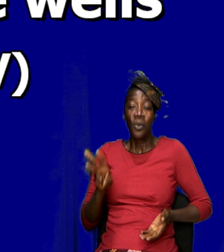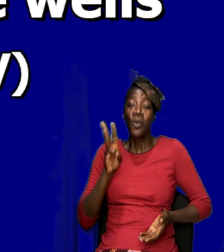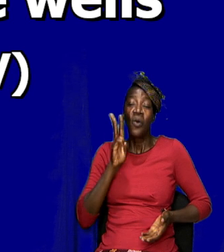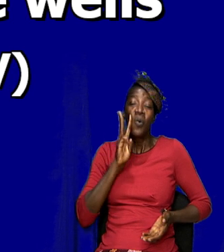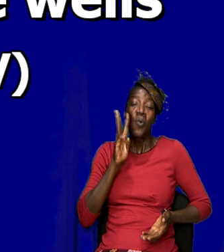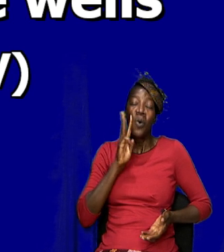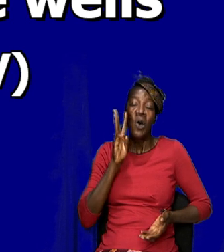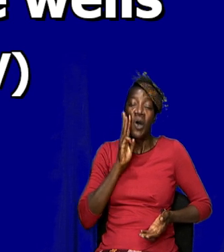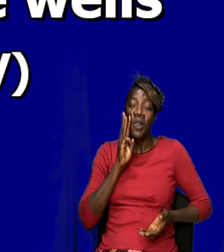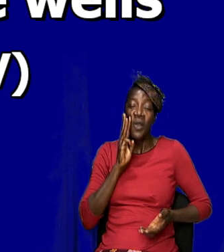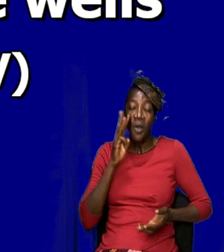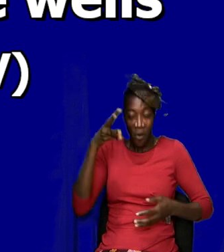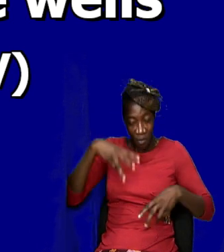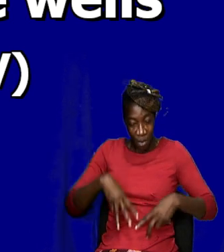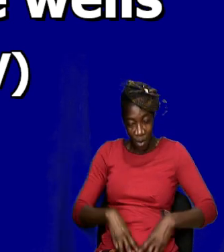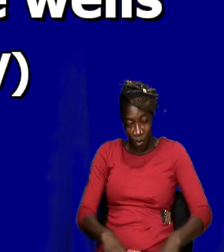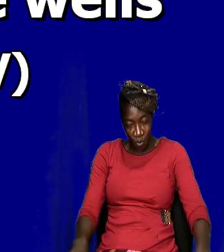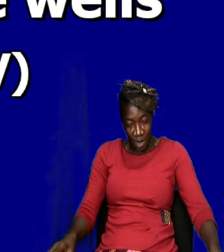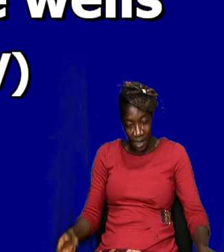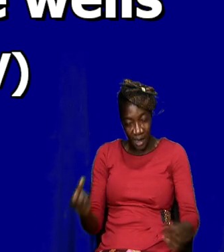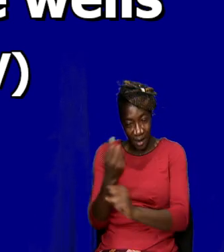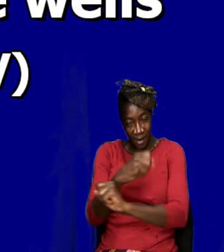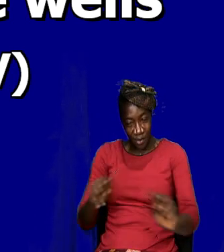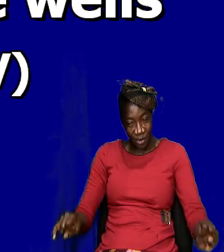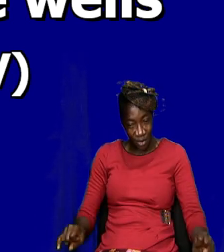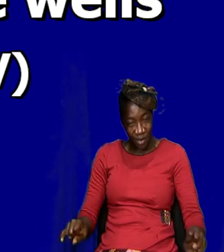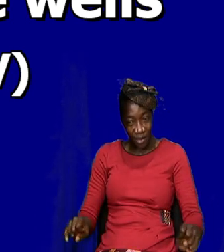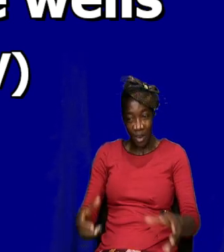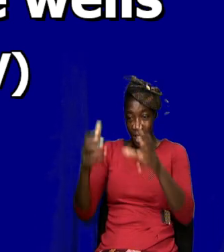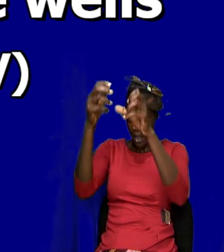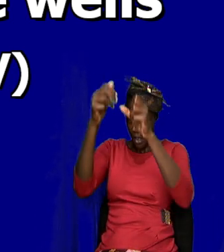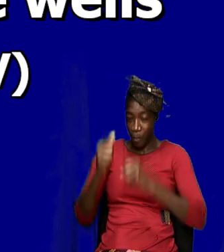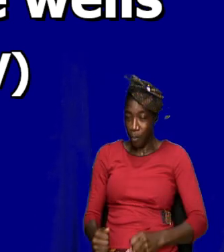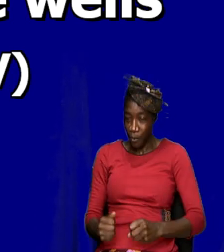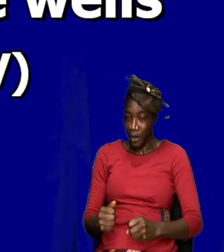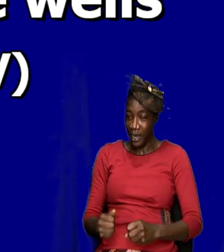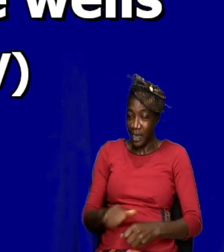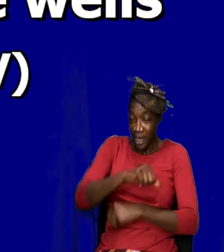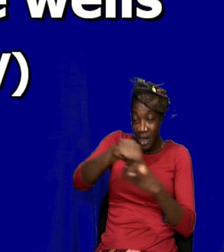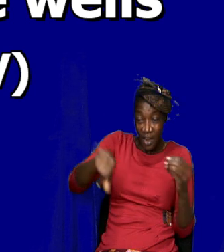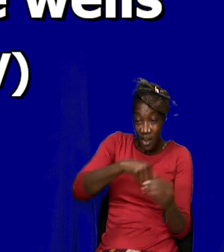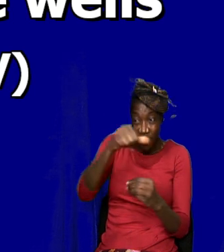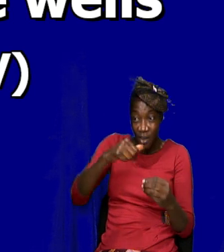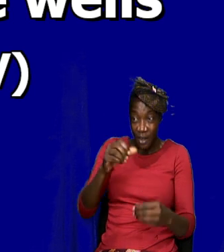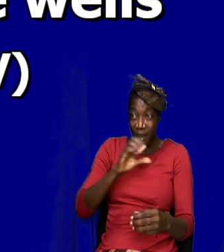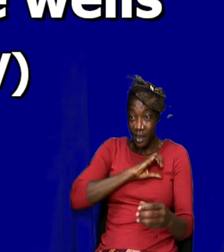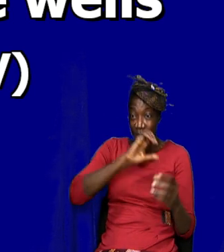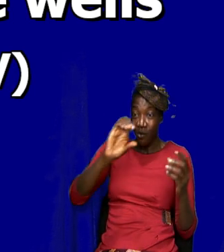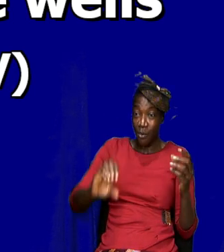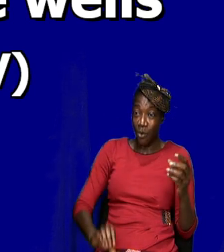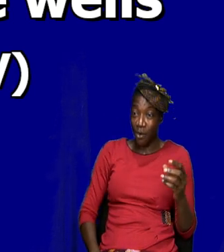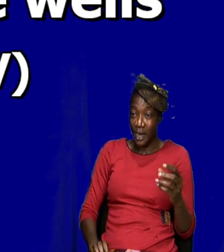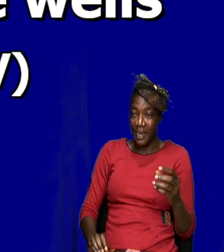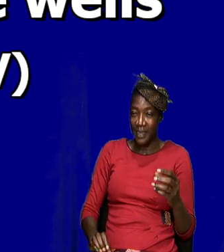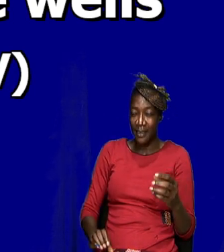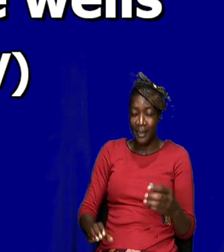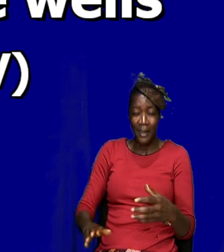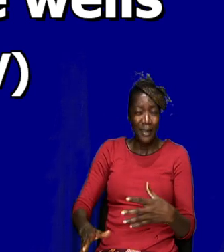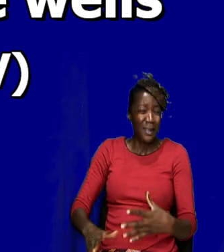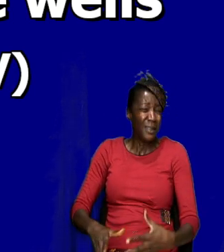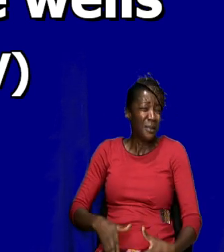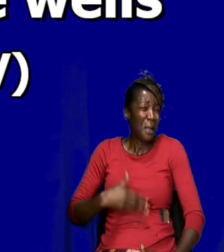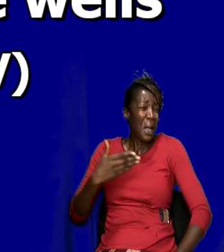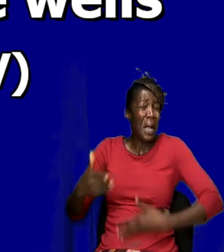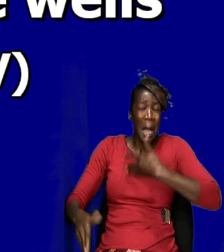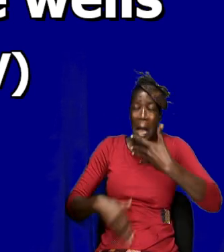you are pulling down virtue from Christ it is a pleasant experience. Right? Now I